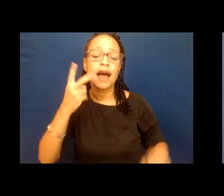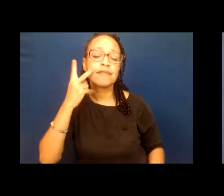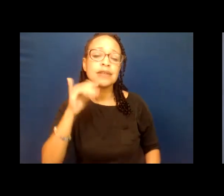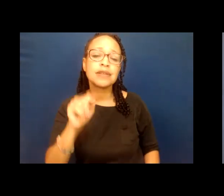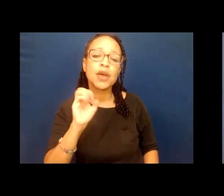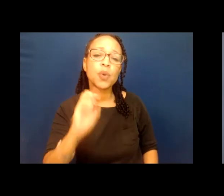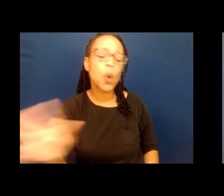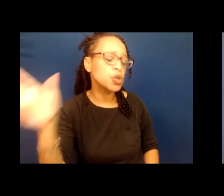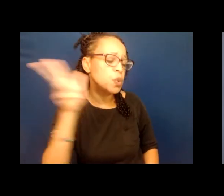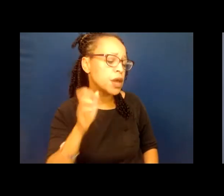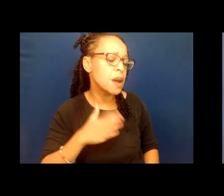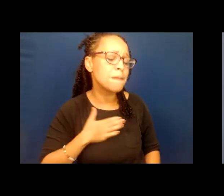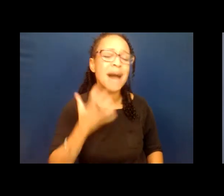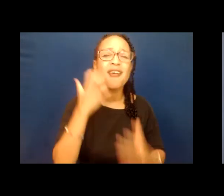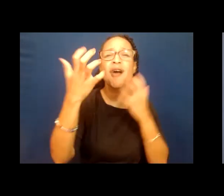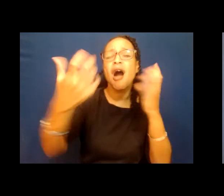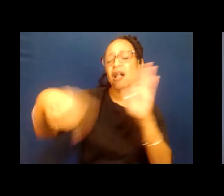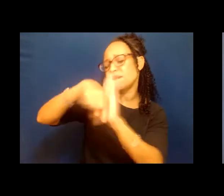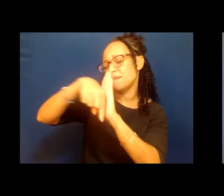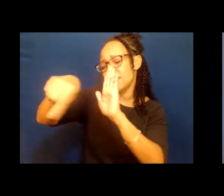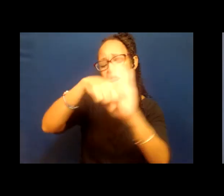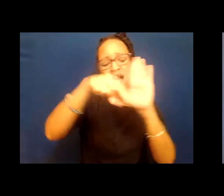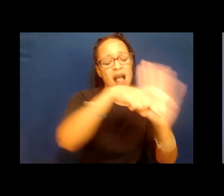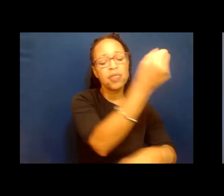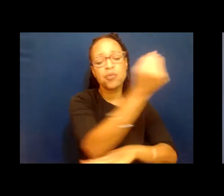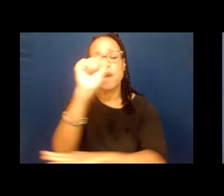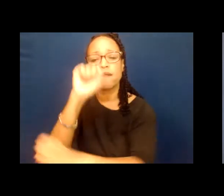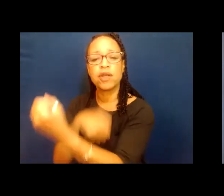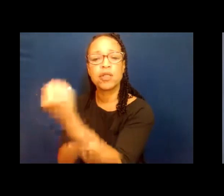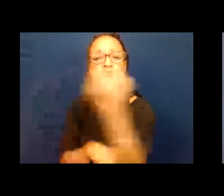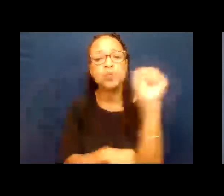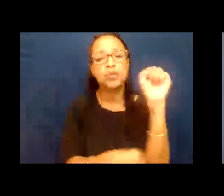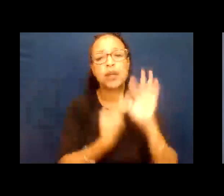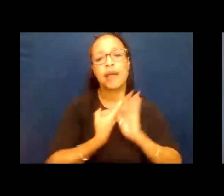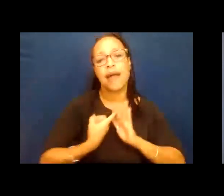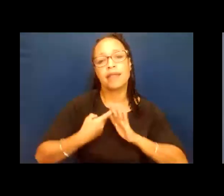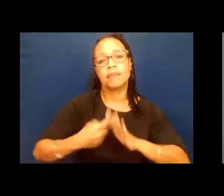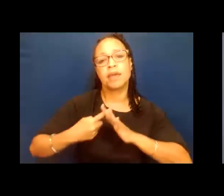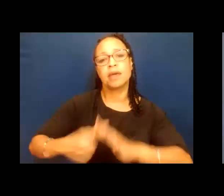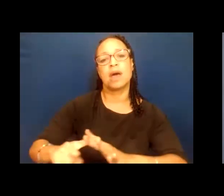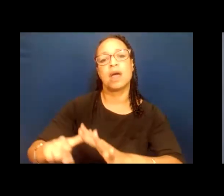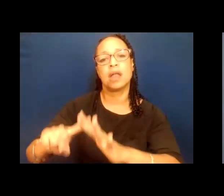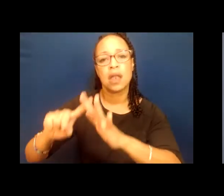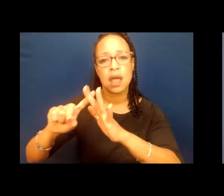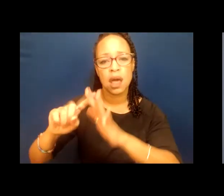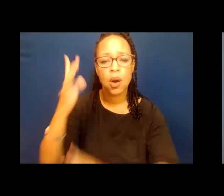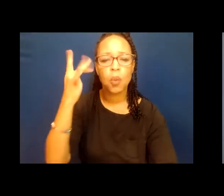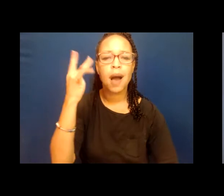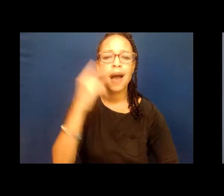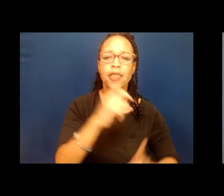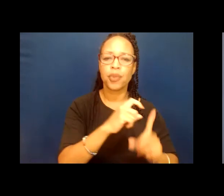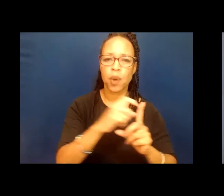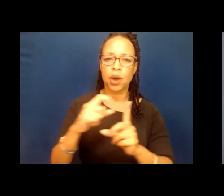hear my call and ringing bells, the revolution has begun because the words have been spoken.